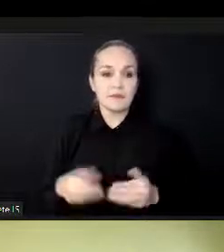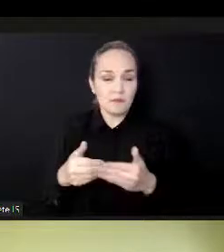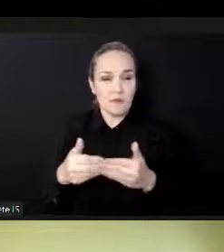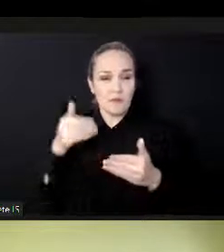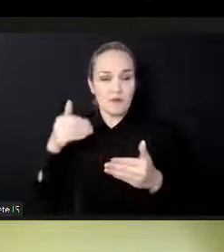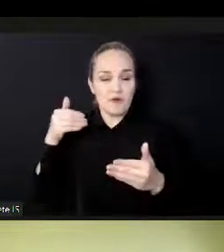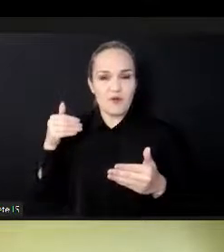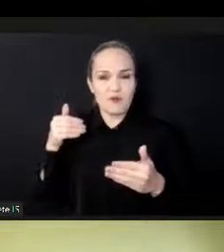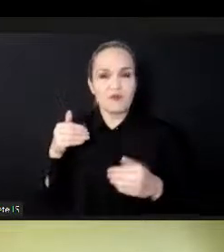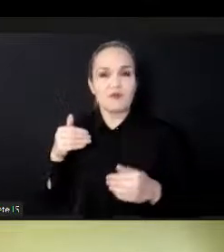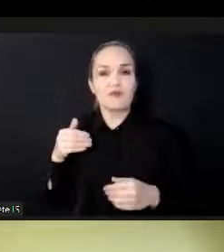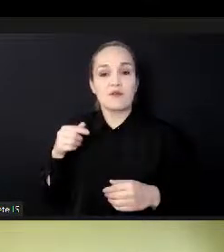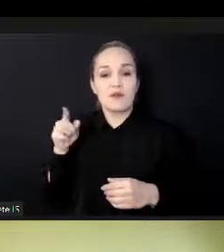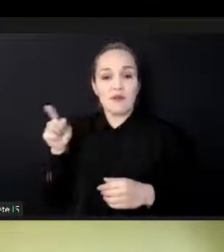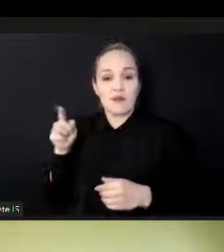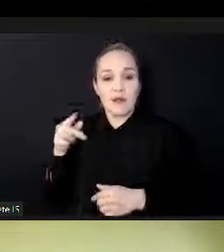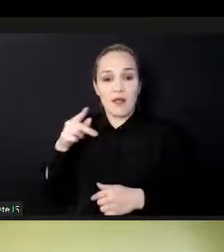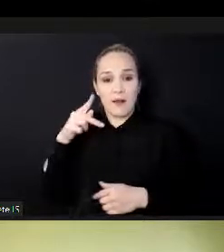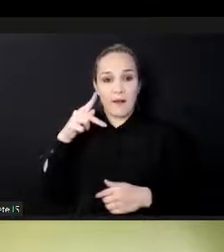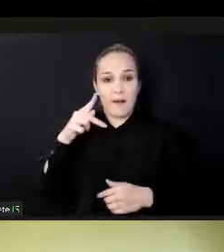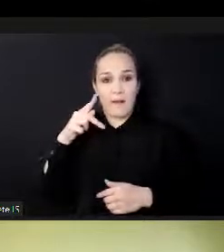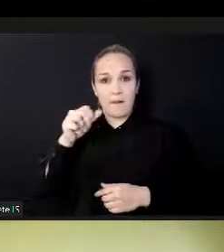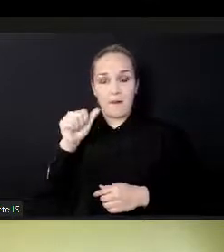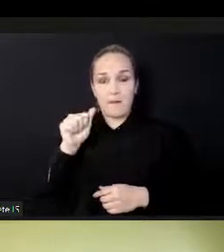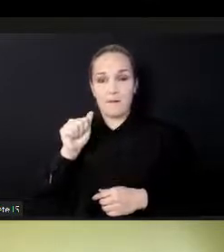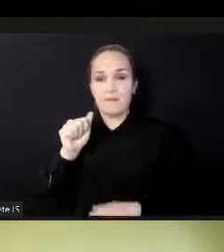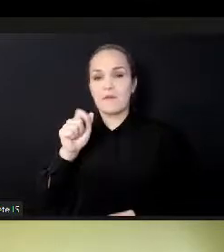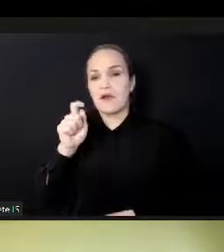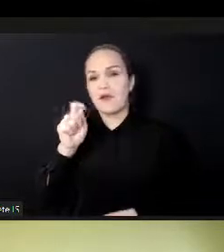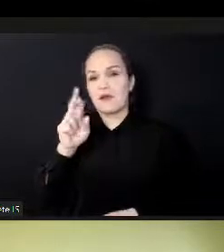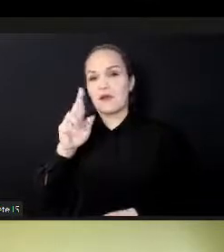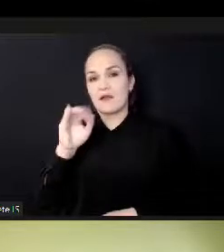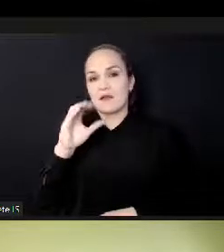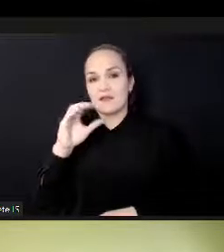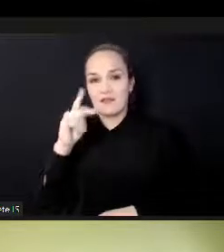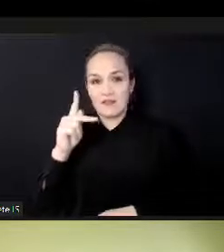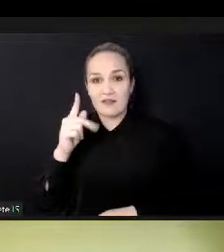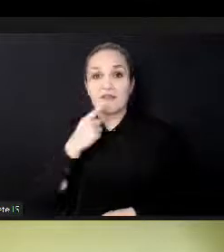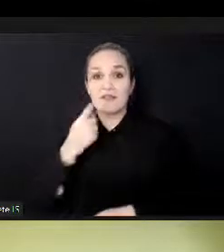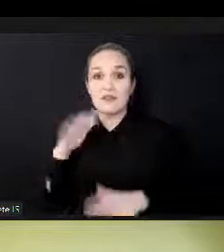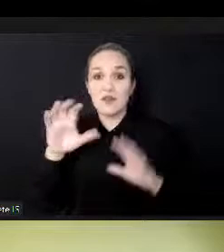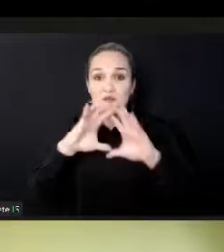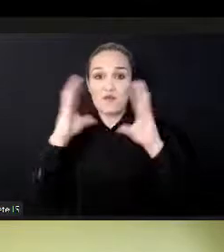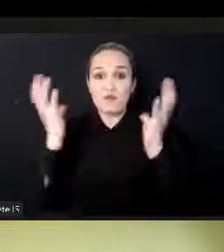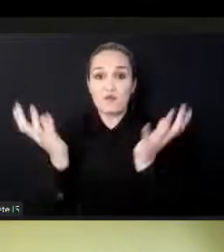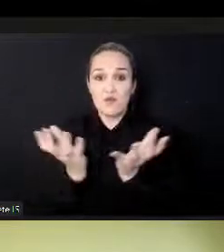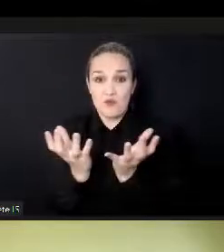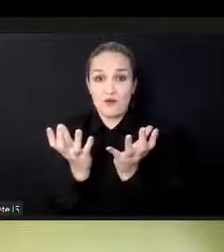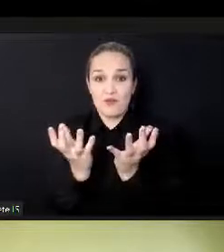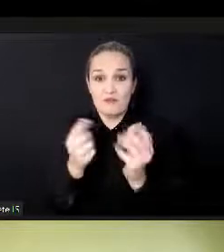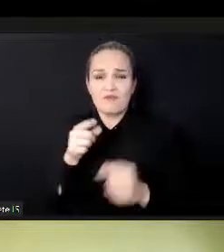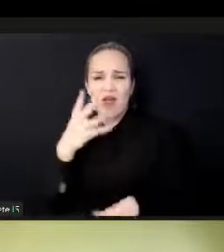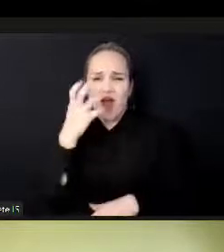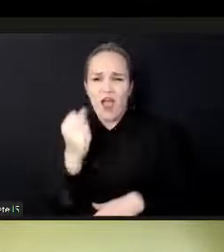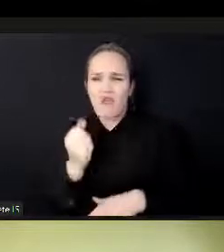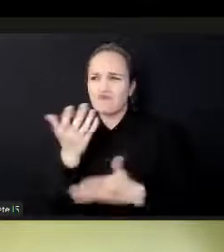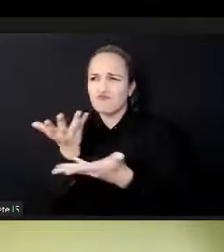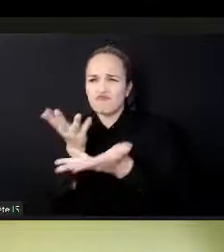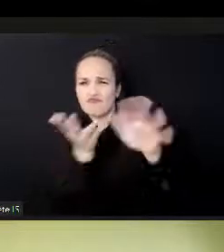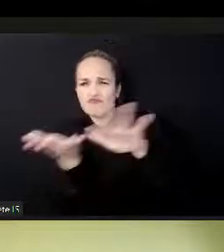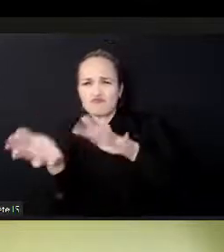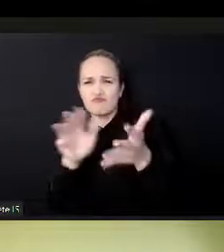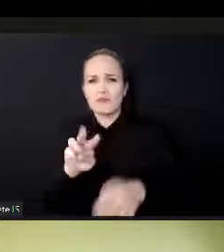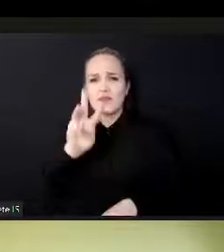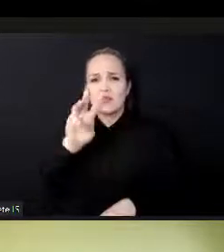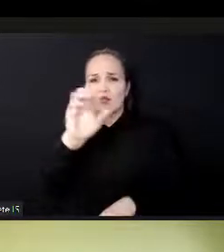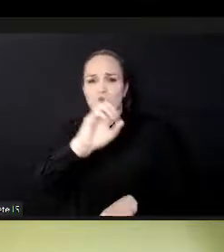if we actually counted everything. So I'm curious, Maureen, if you could kind of dig into the, the work that you guys do in relation to